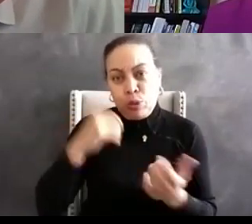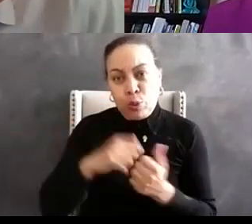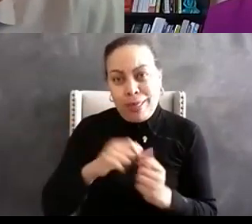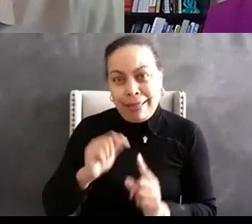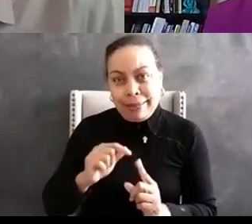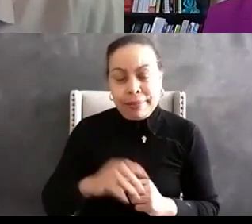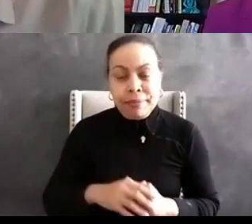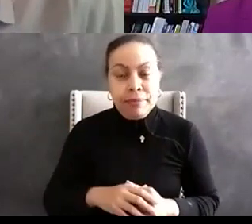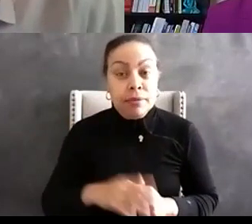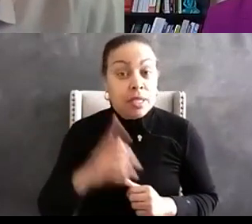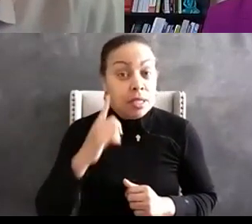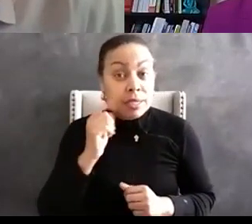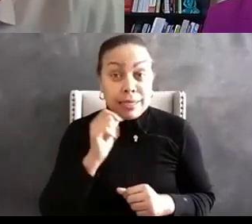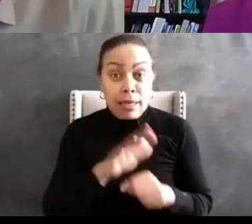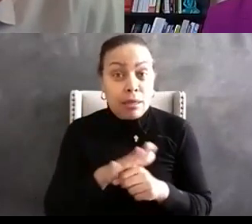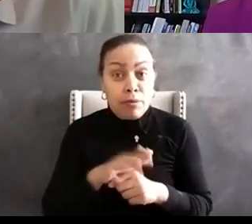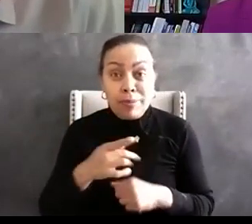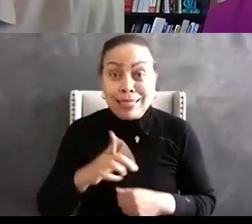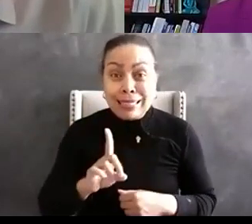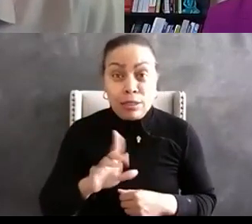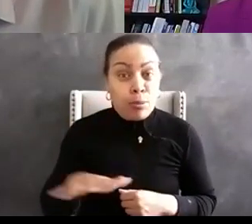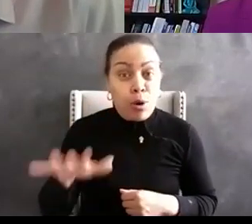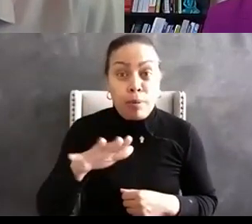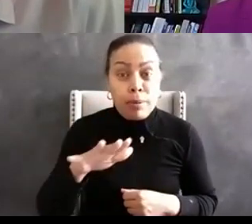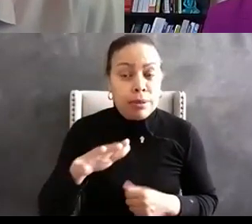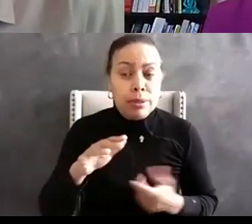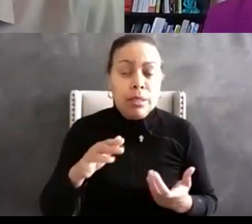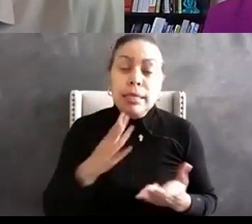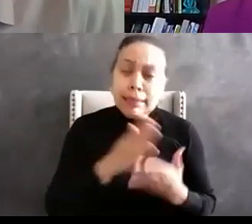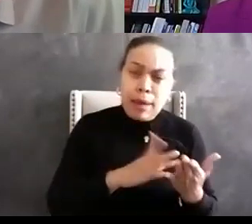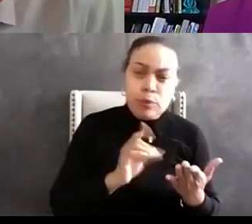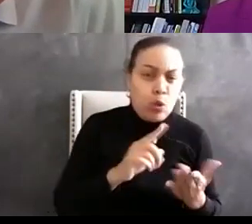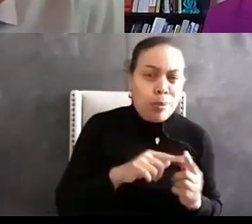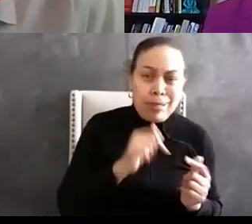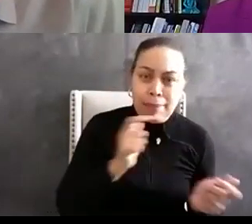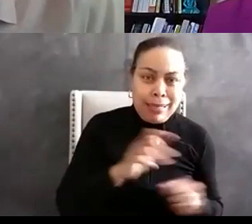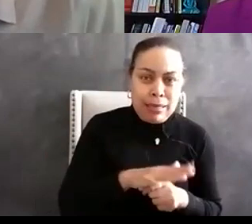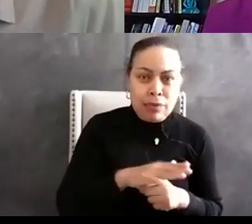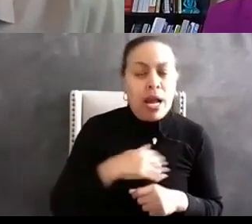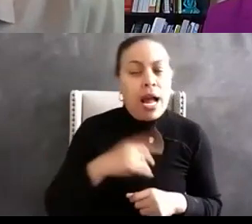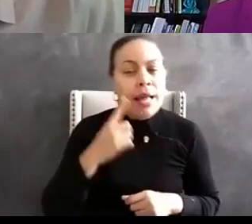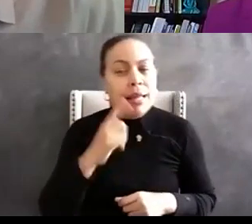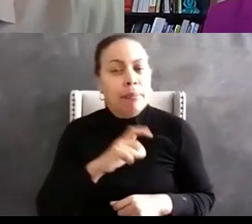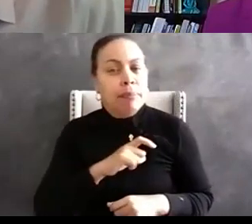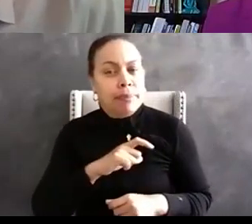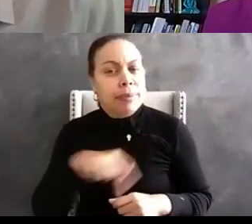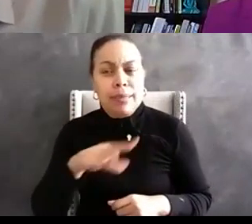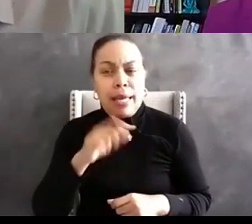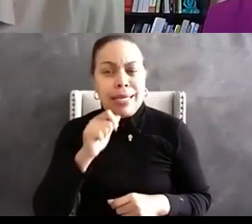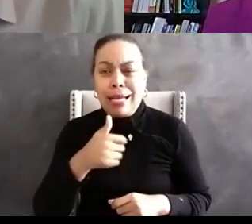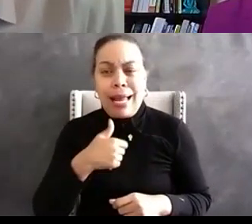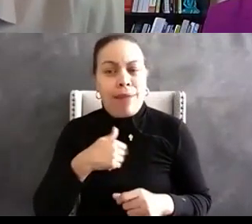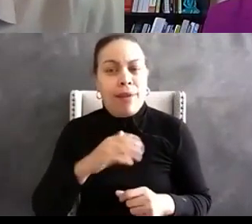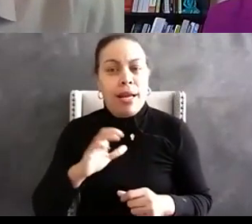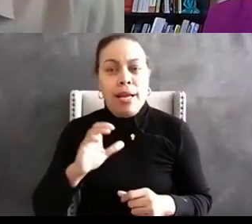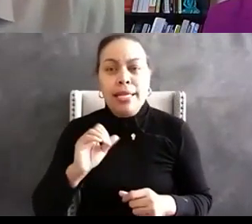i don't think enough agencies across this country and those who do it don't do it at a big a large enough bandwidth is to do citizens academies you know citizens